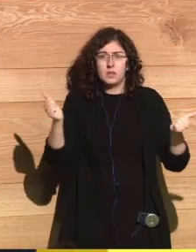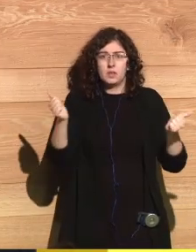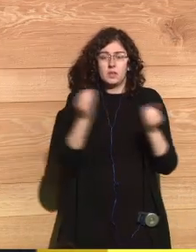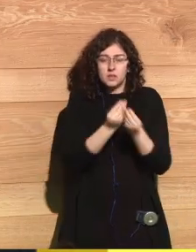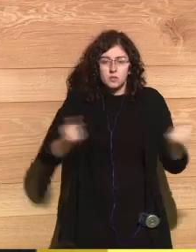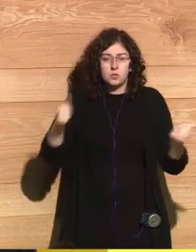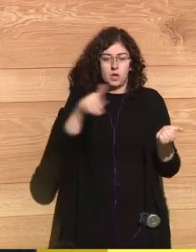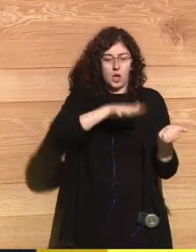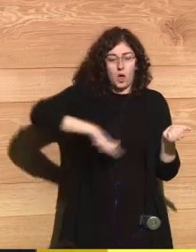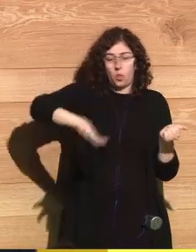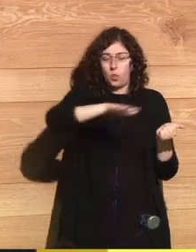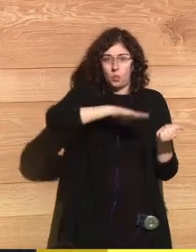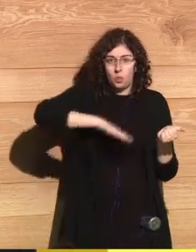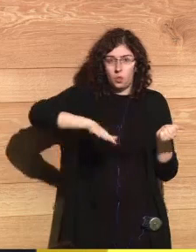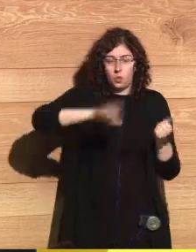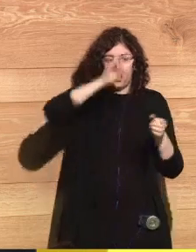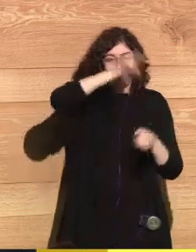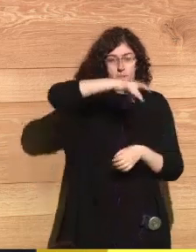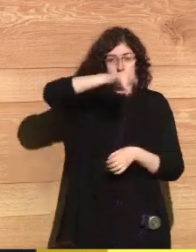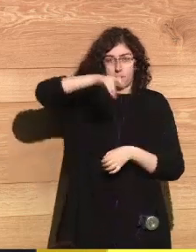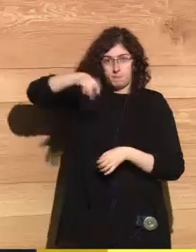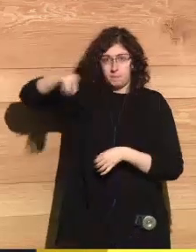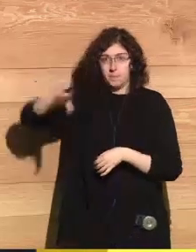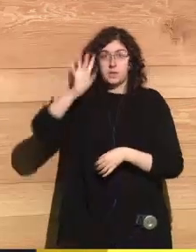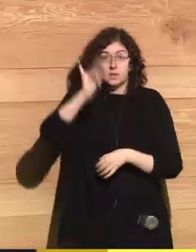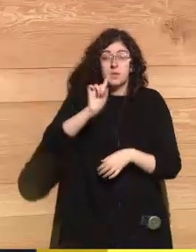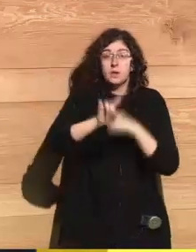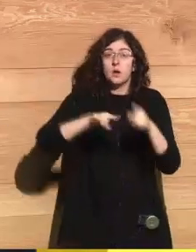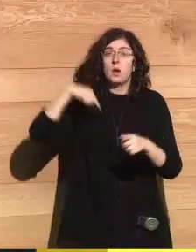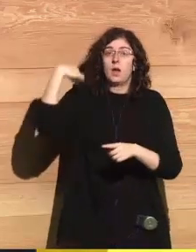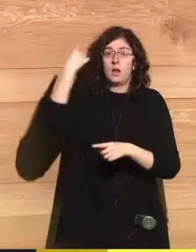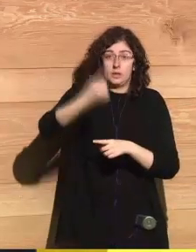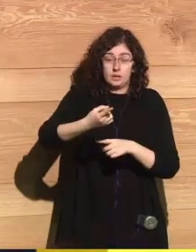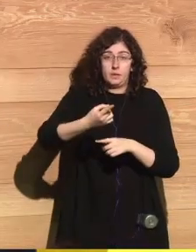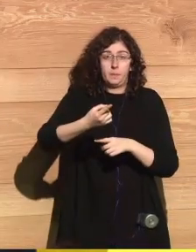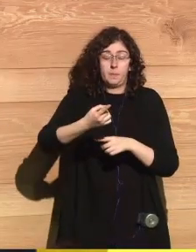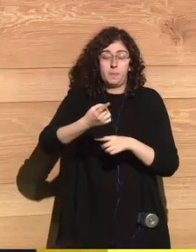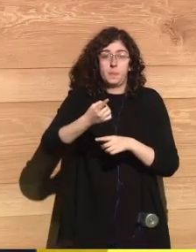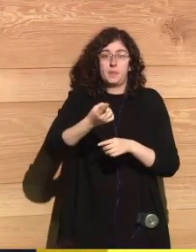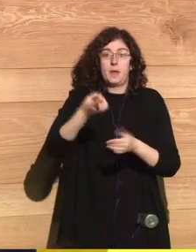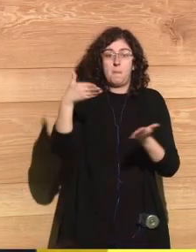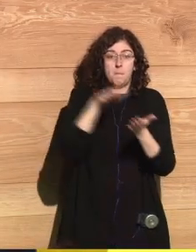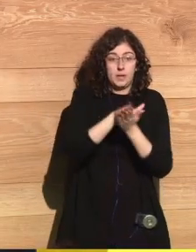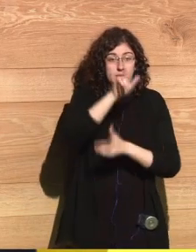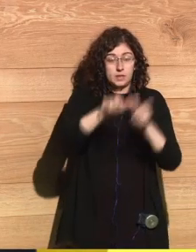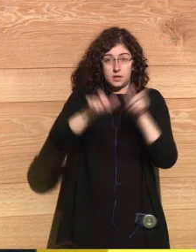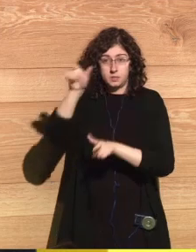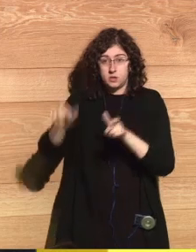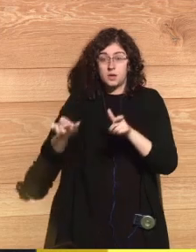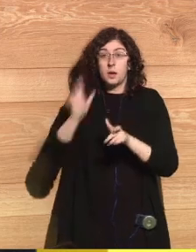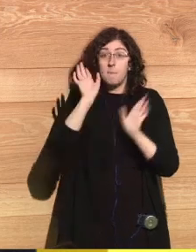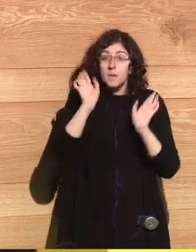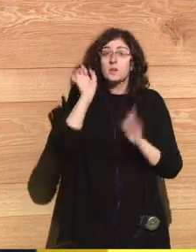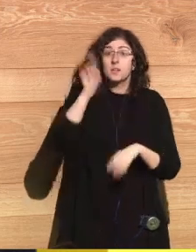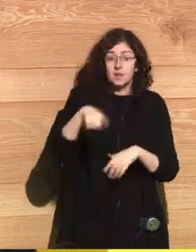so they not only destroy the area in which they exploded, not only do they kill